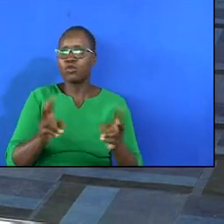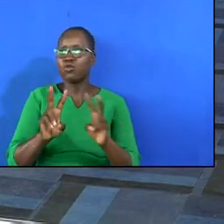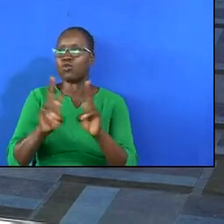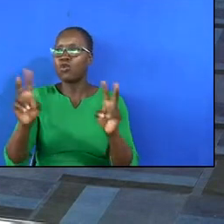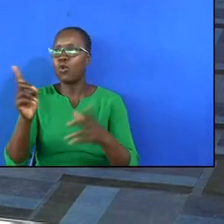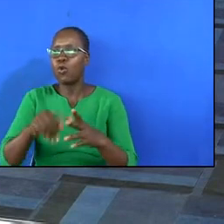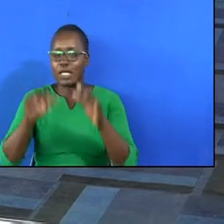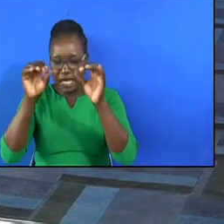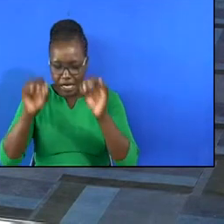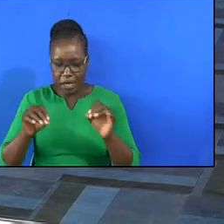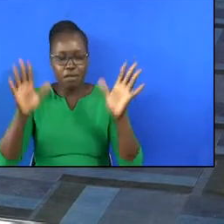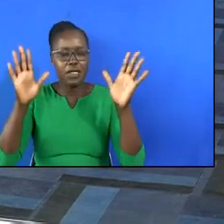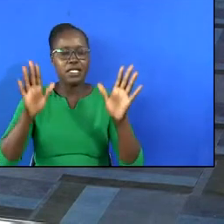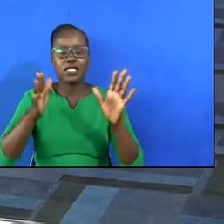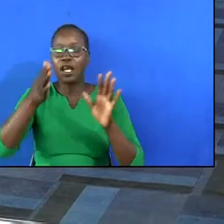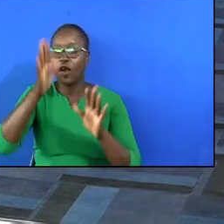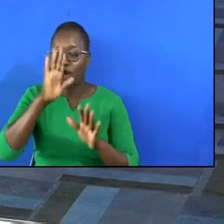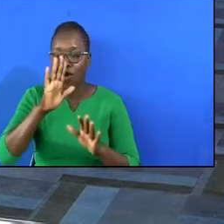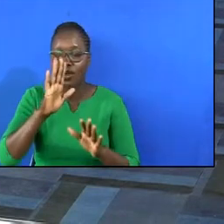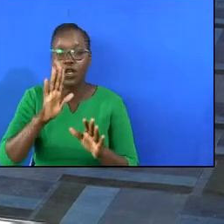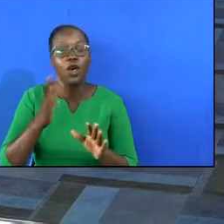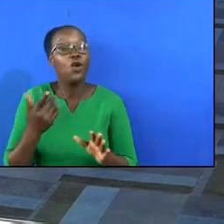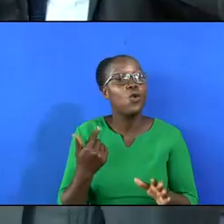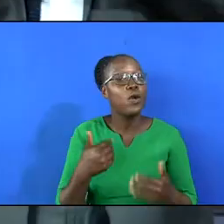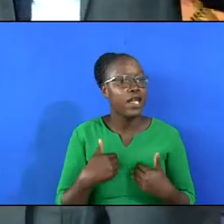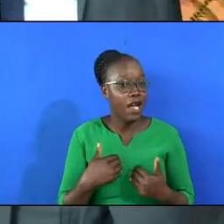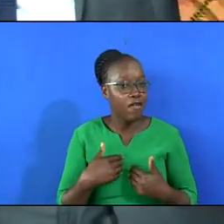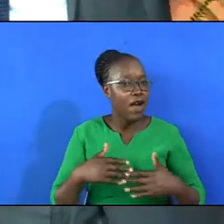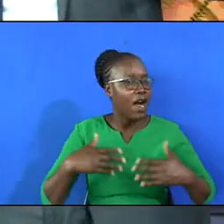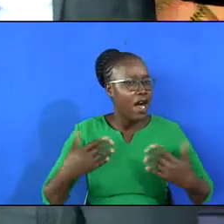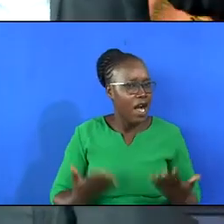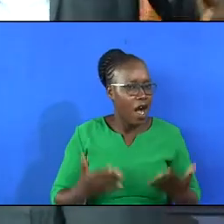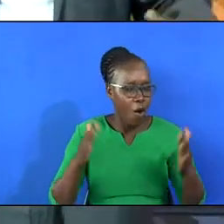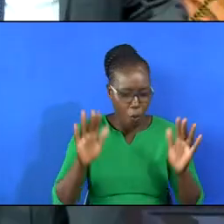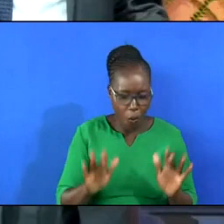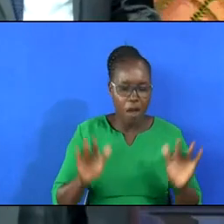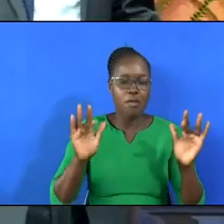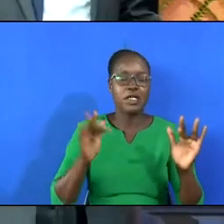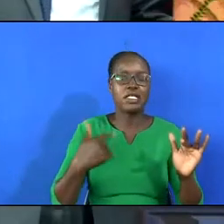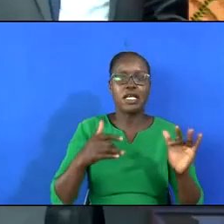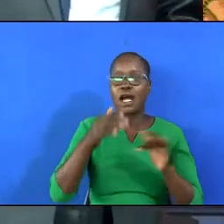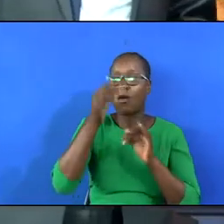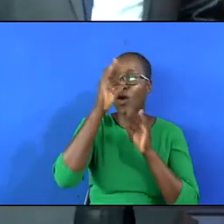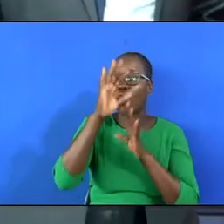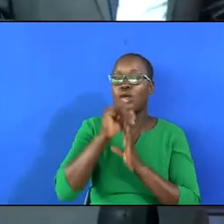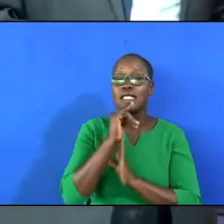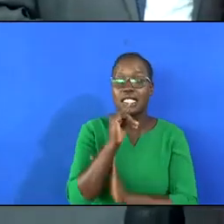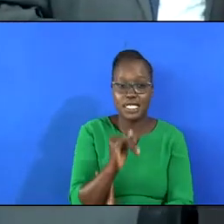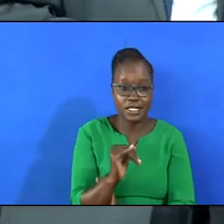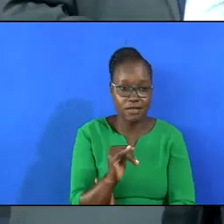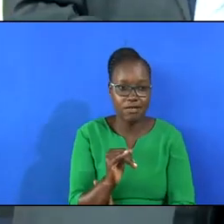amazing God is. How amazing our God is.